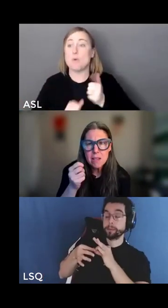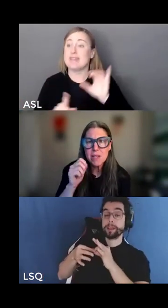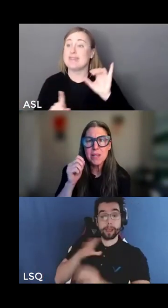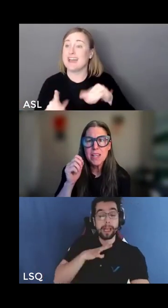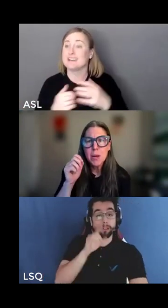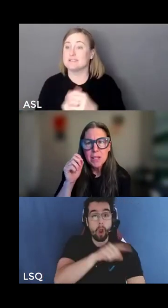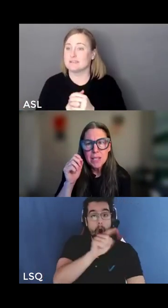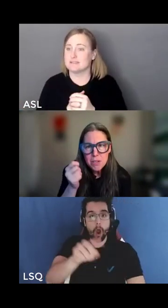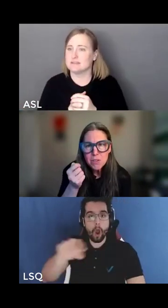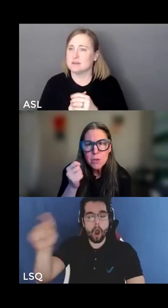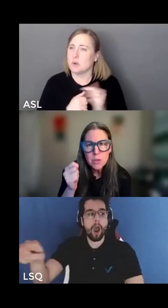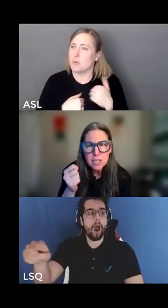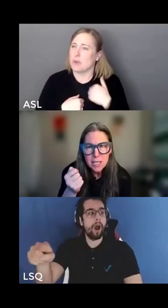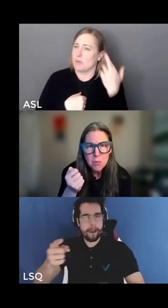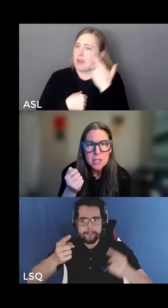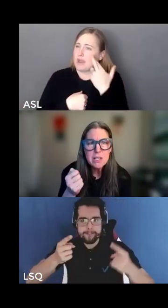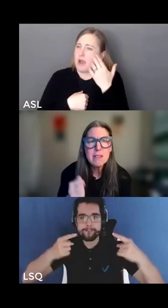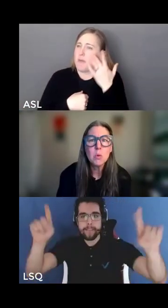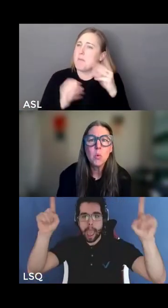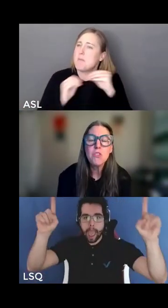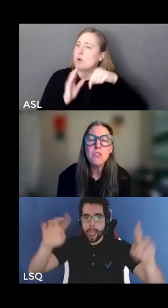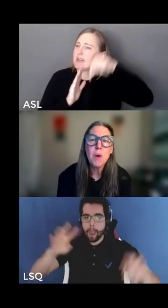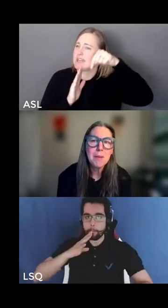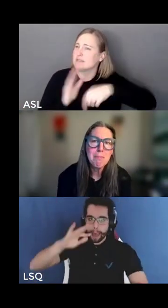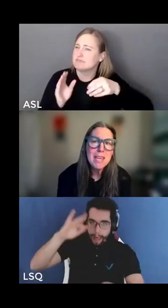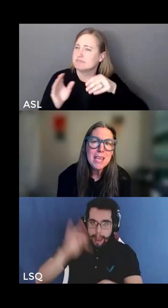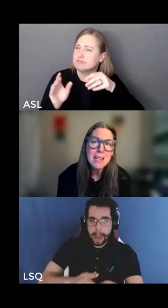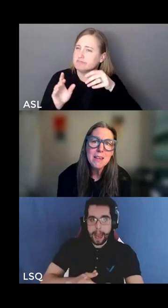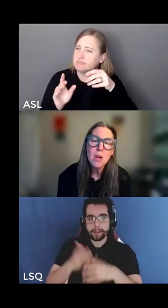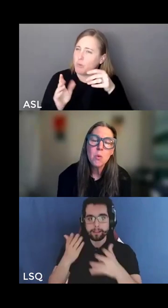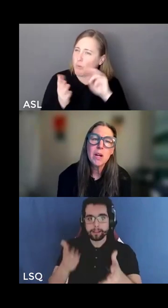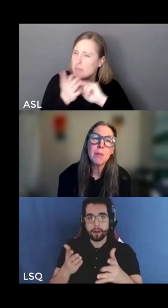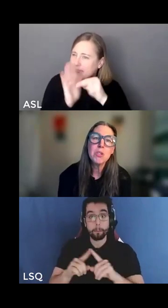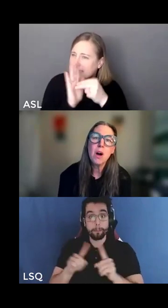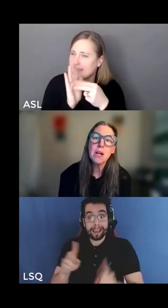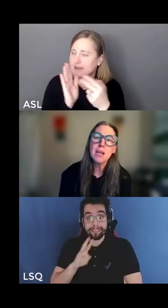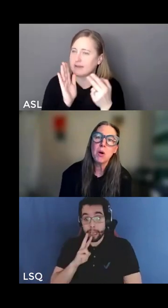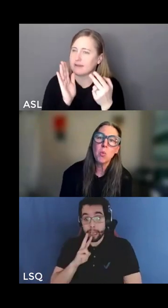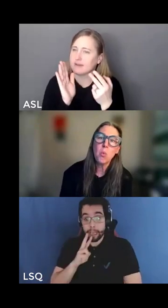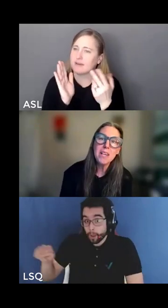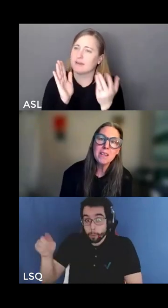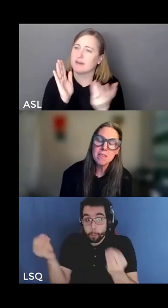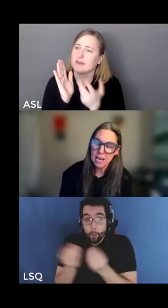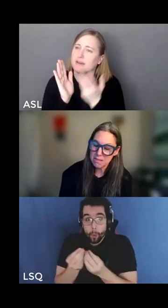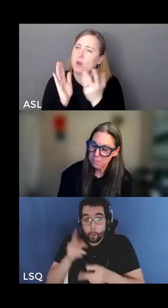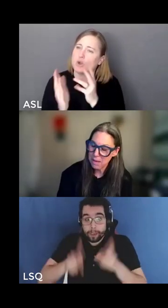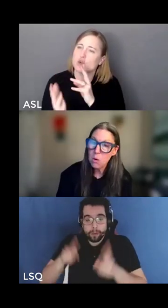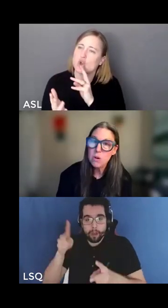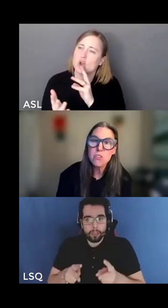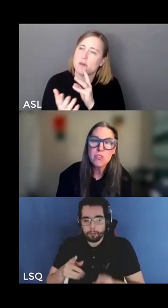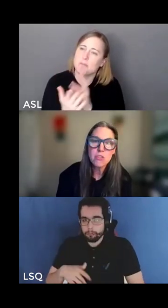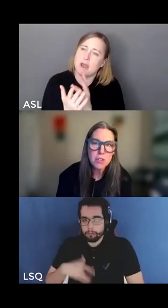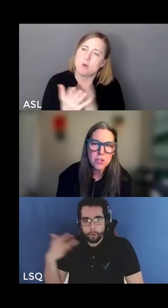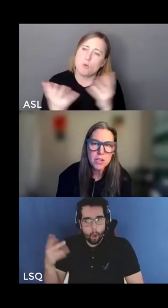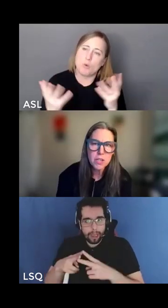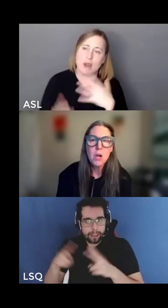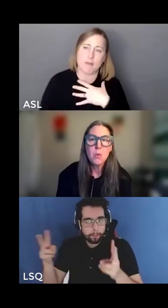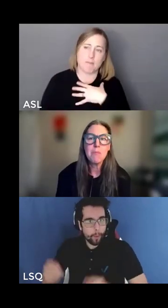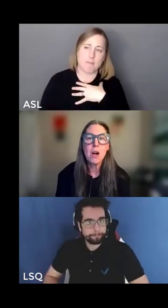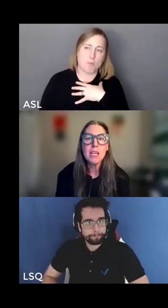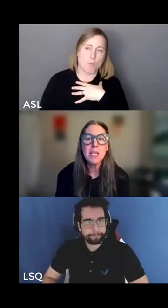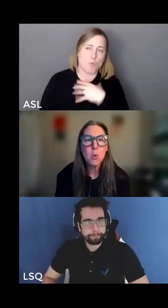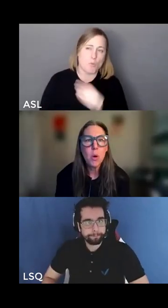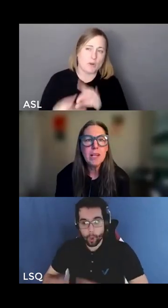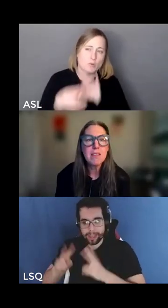might have a sense of it but let me just go into a little more detail what do i mean when i am talking about whiteness as a power structure